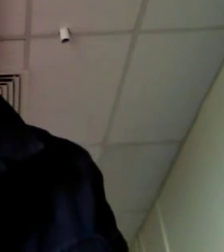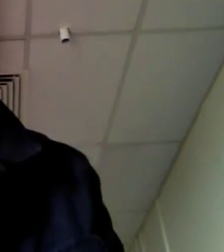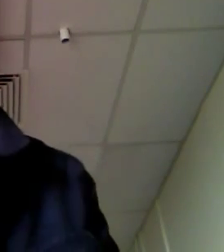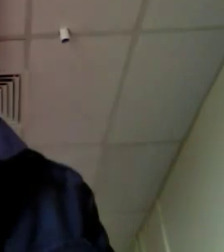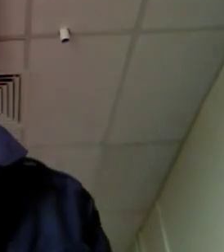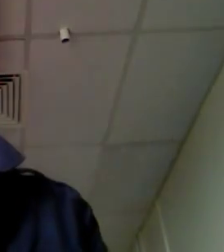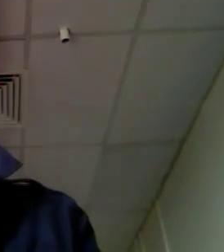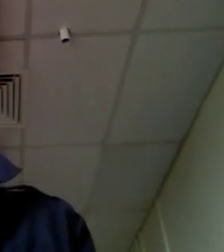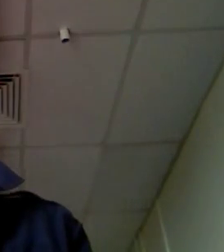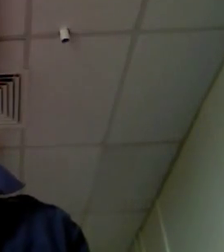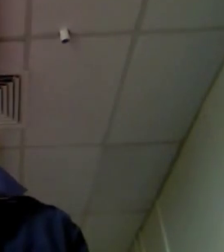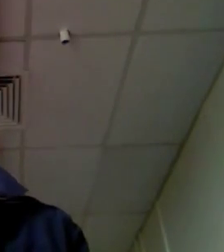indeed.